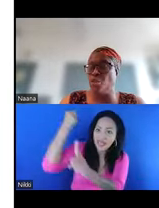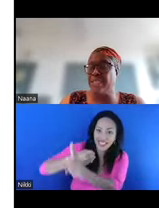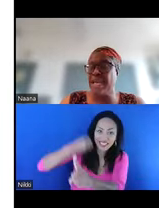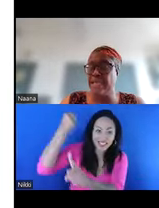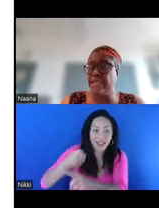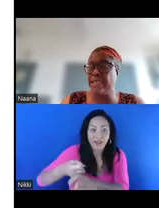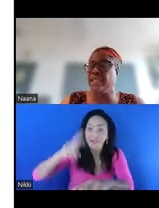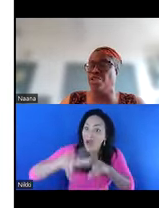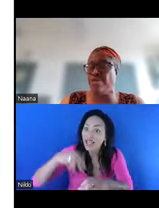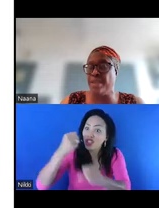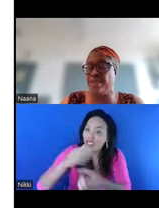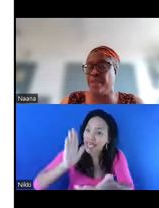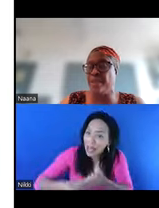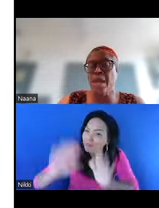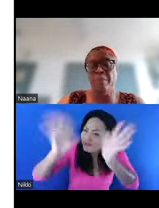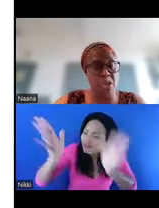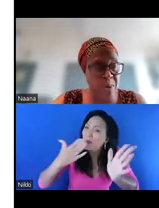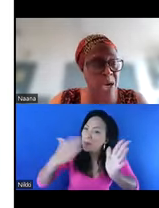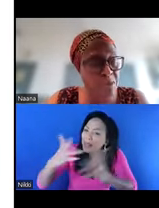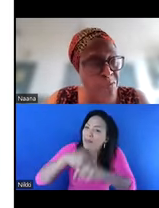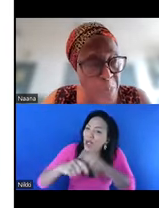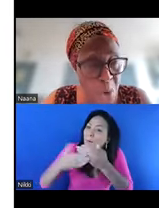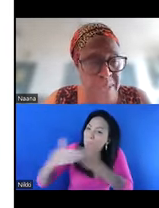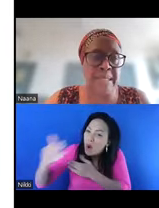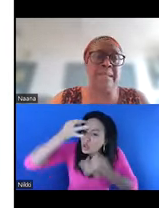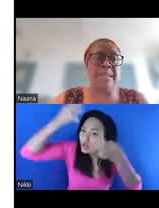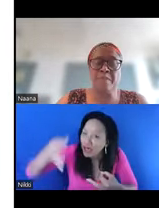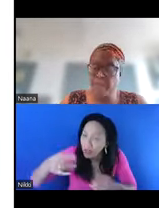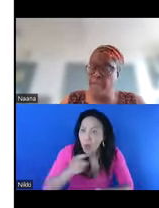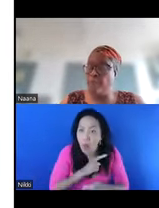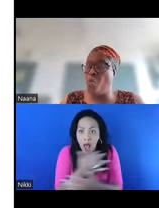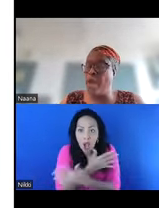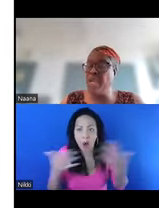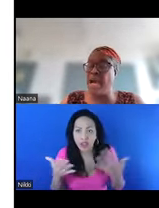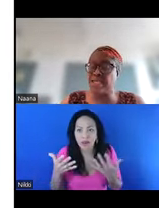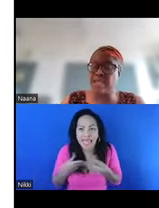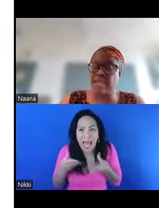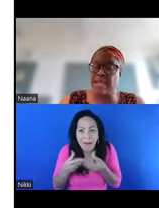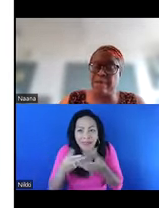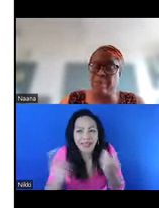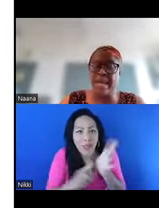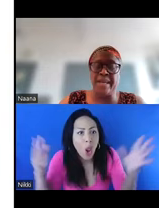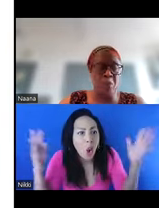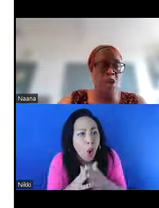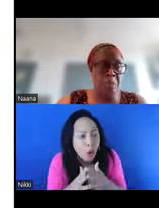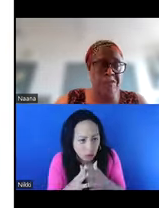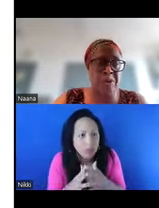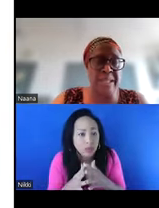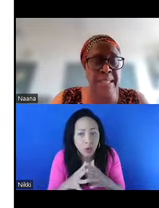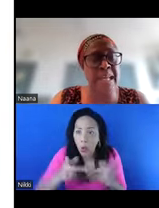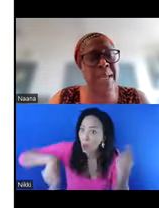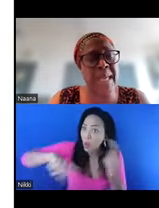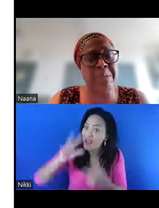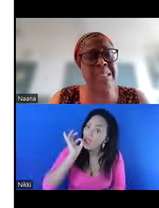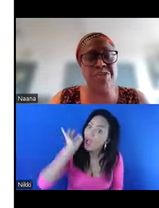FGM to be tightened and strengthened because there were a lot of loopholes in it. But when we asked that it be done and we lobbied